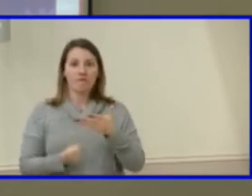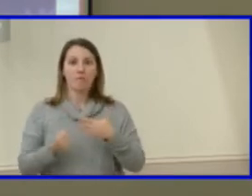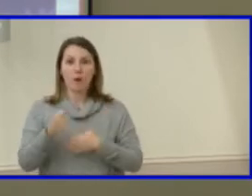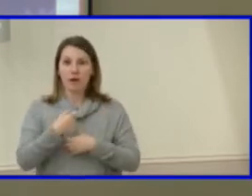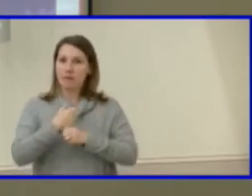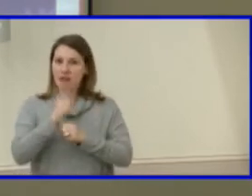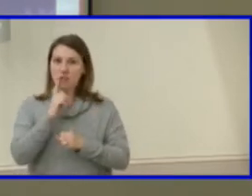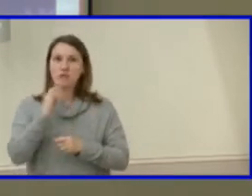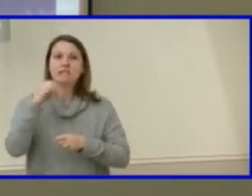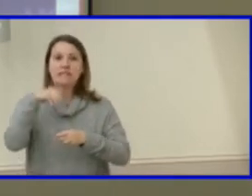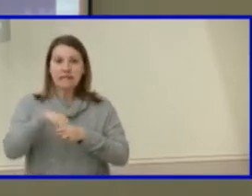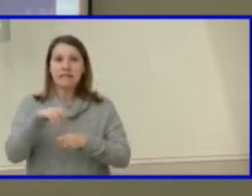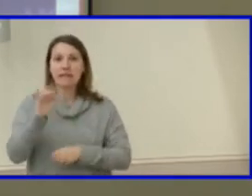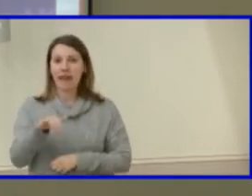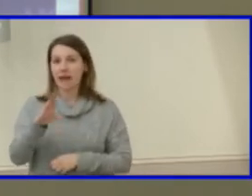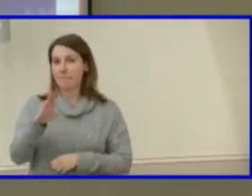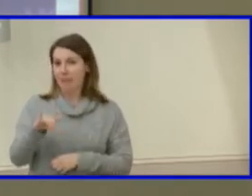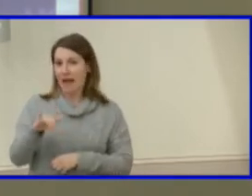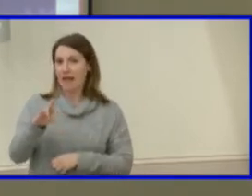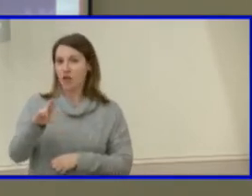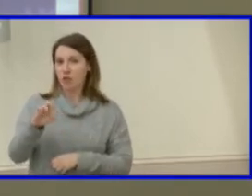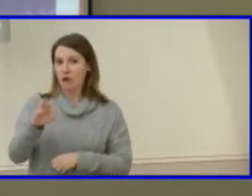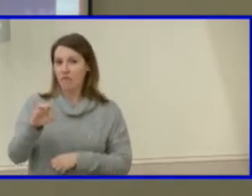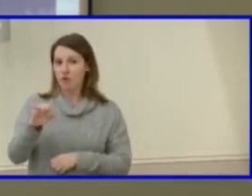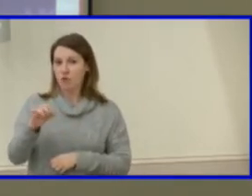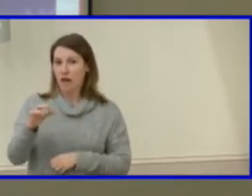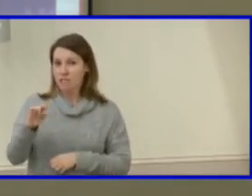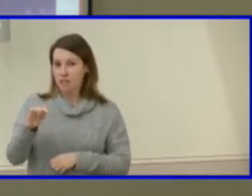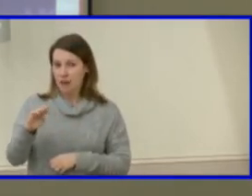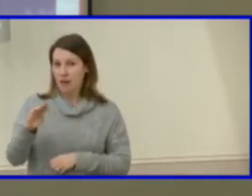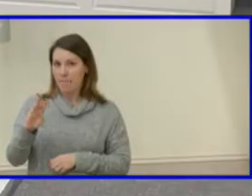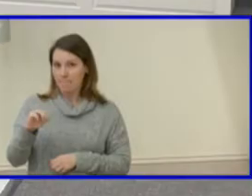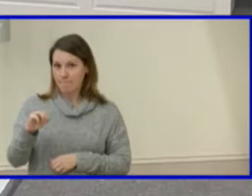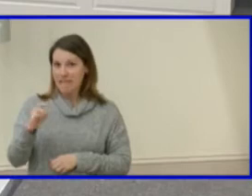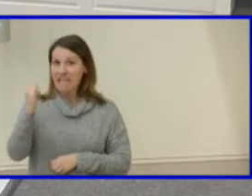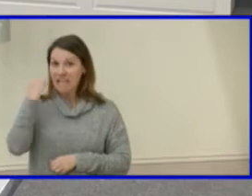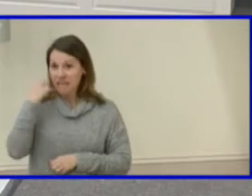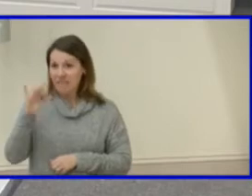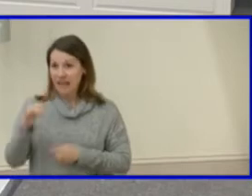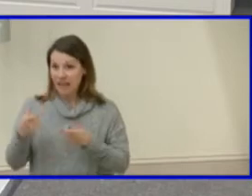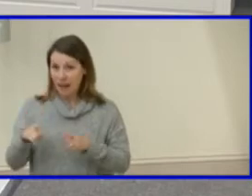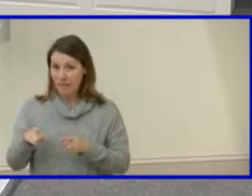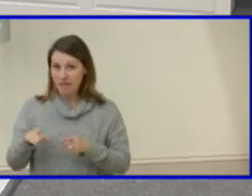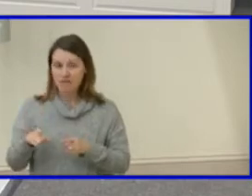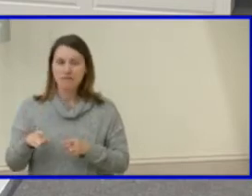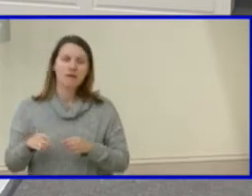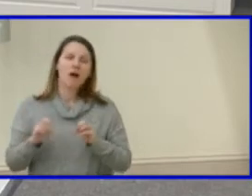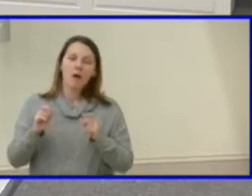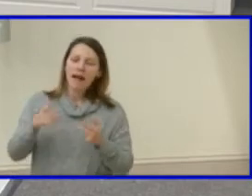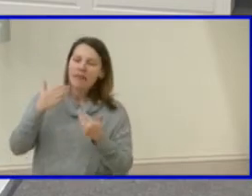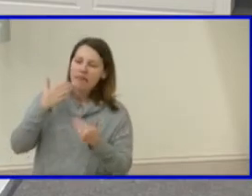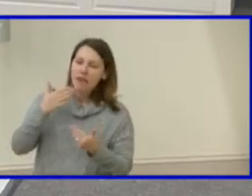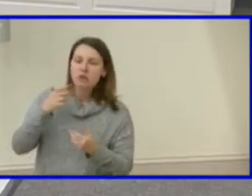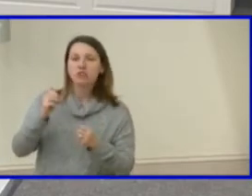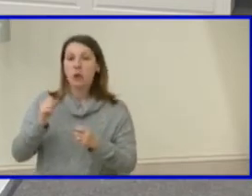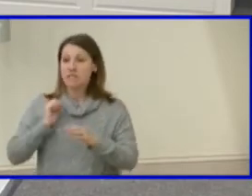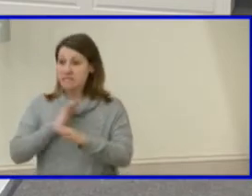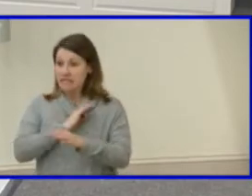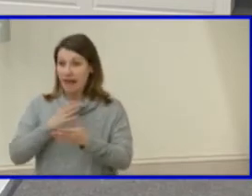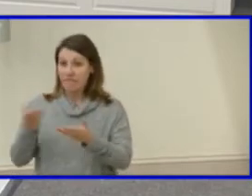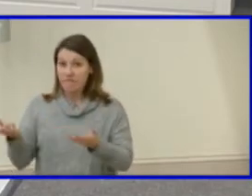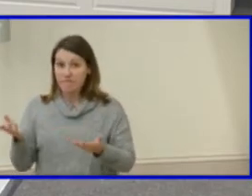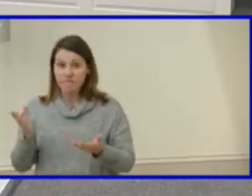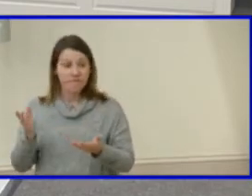one and just i want to make sure that um thank you mrs ogburn and so we want like staff to chime in on mrs